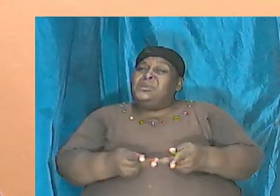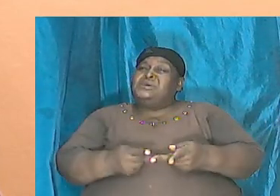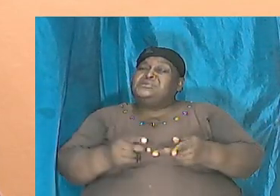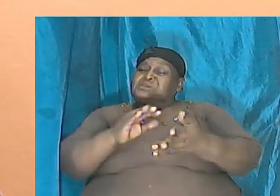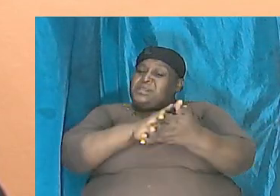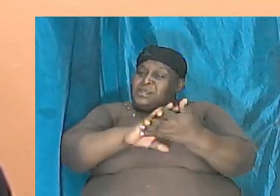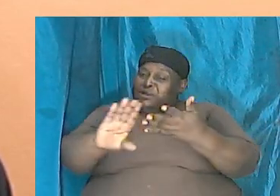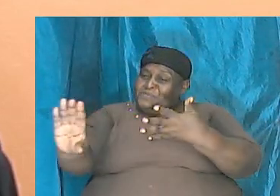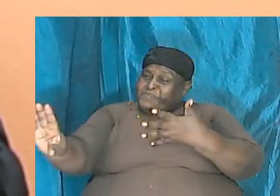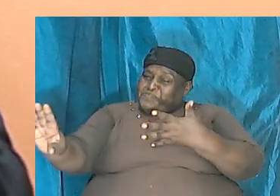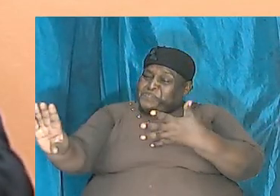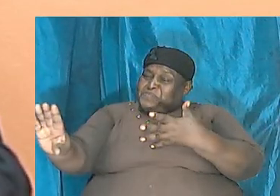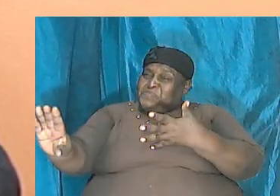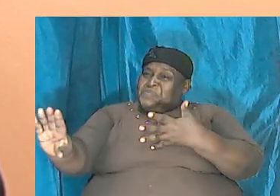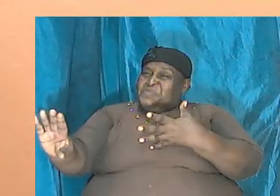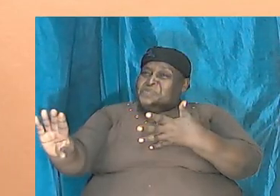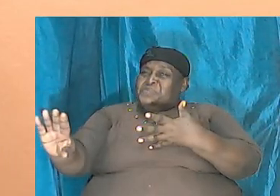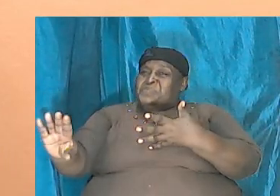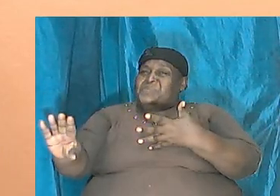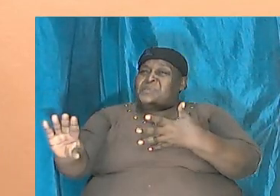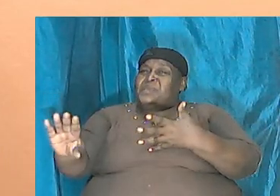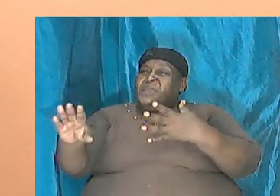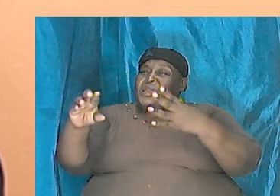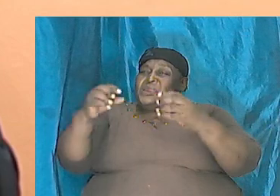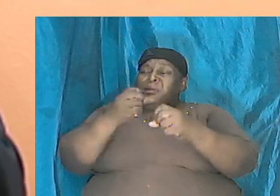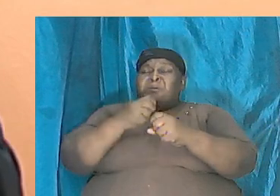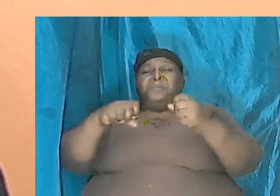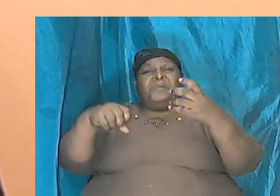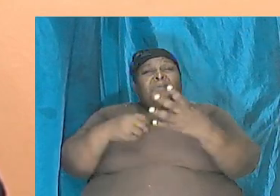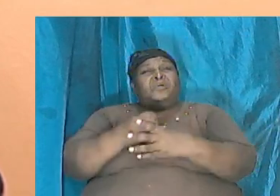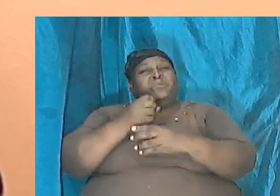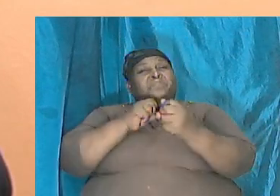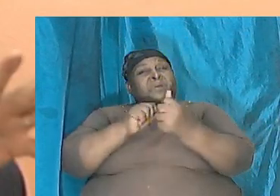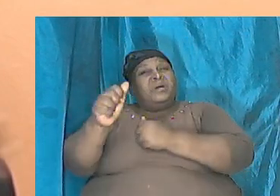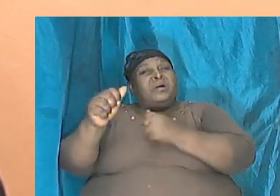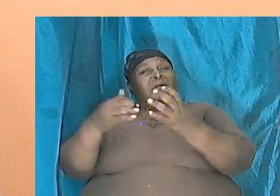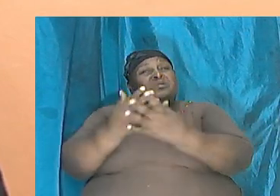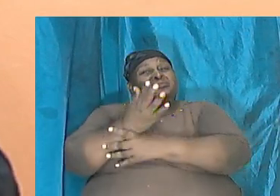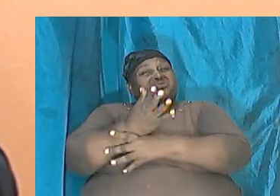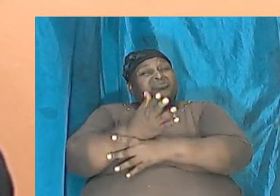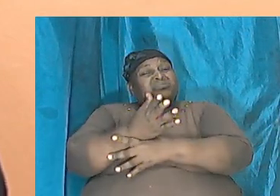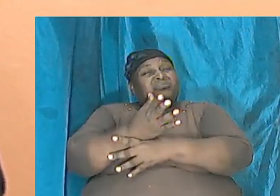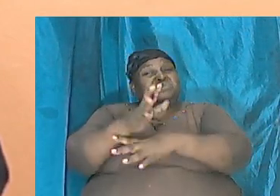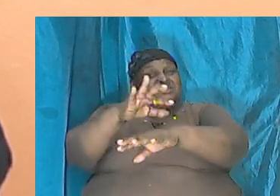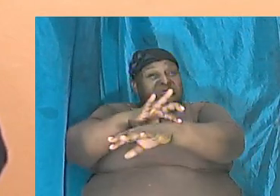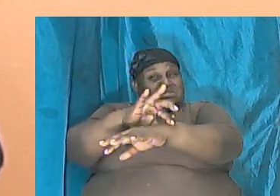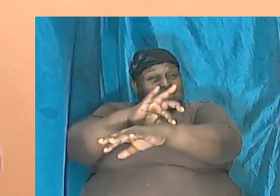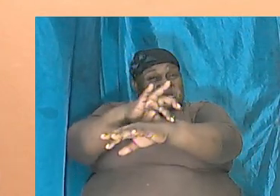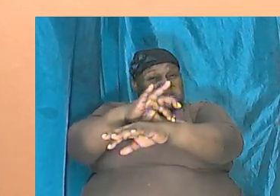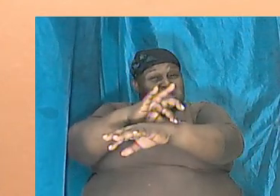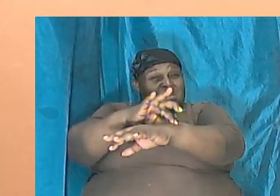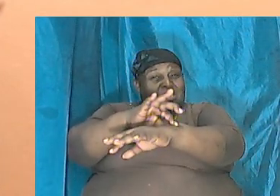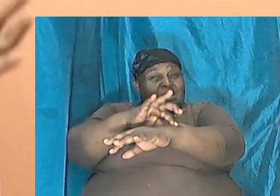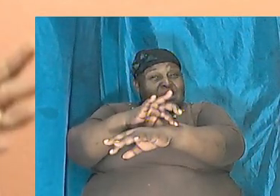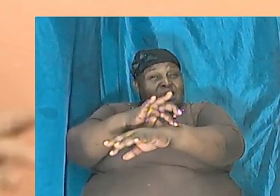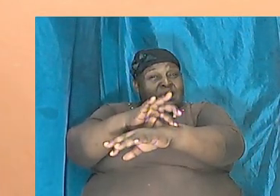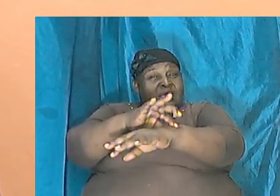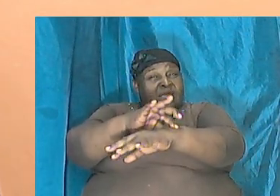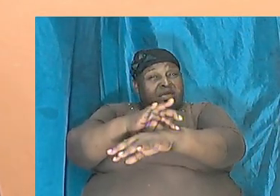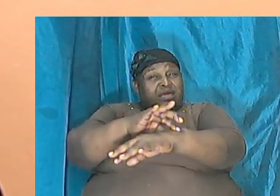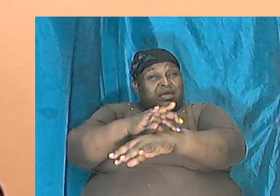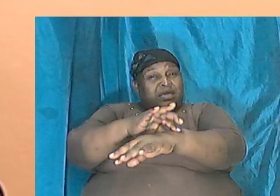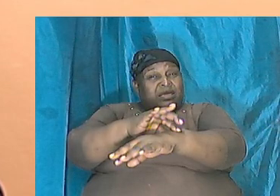material, then it passes out through the skin, then it passes out through urine and there is a complicated